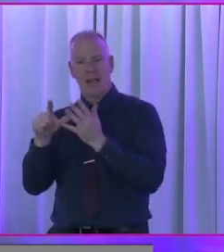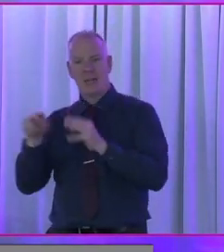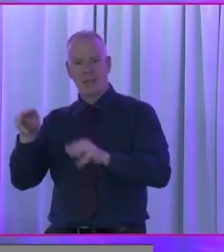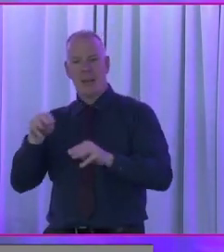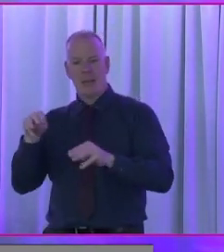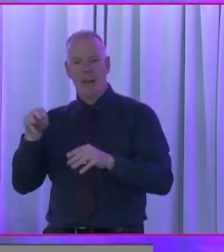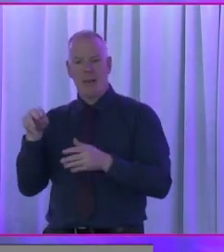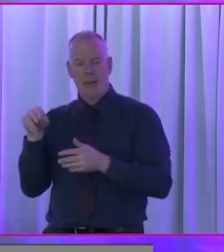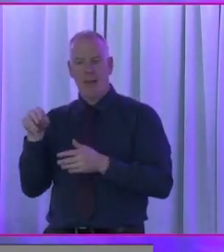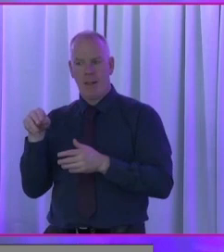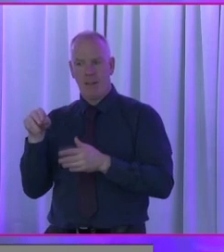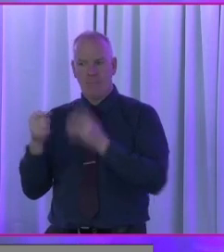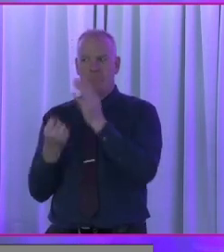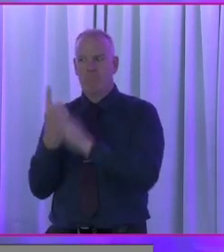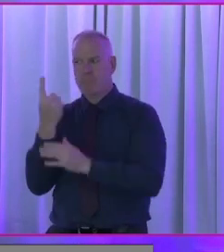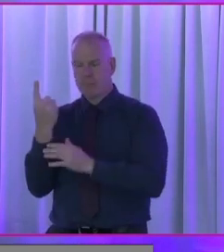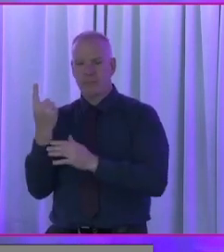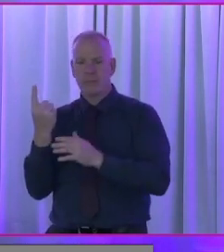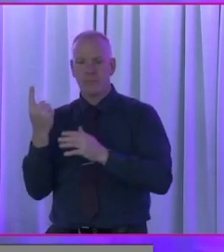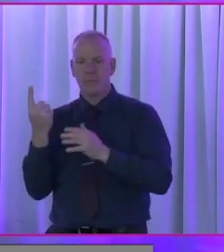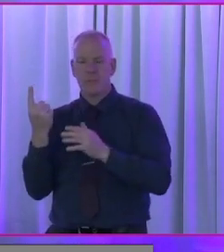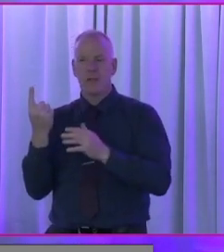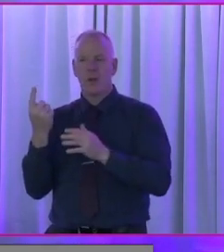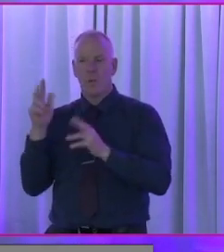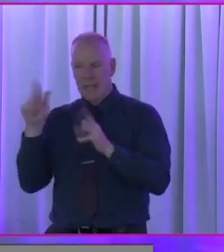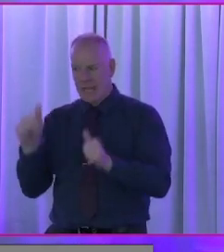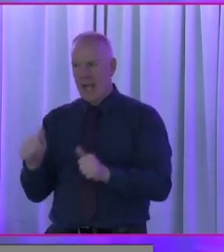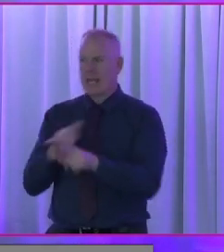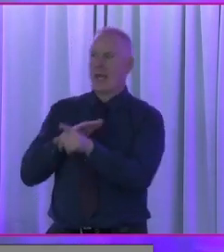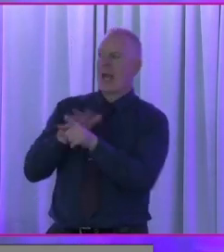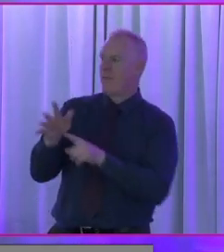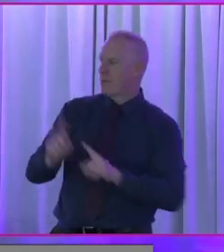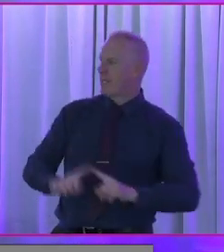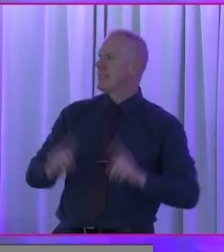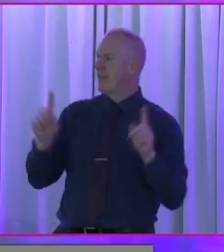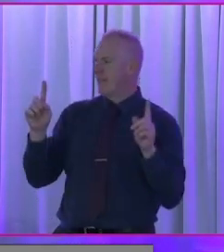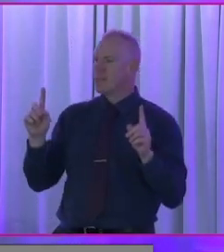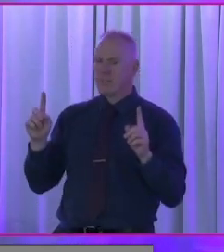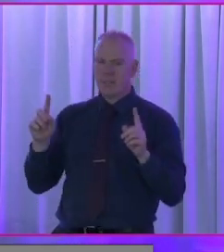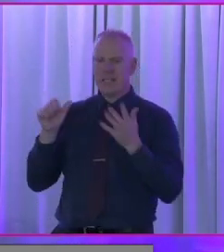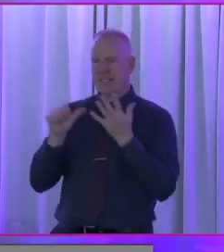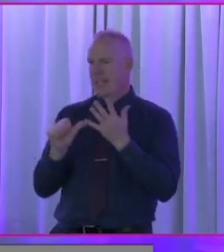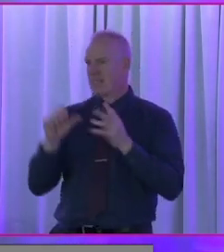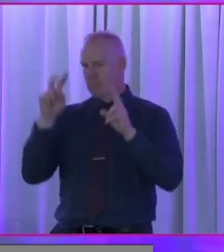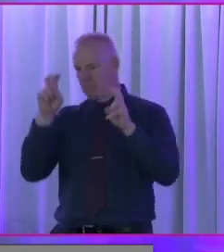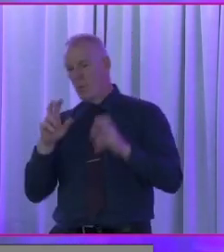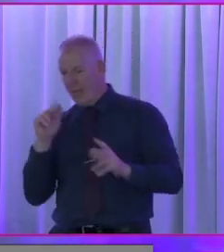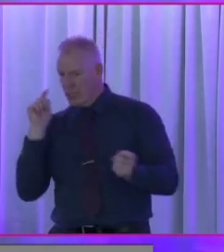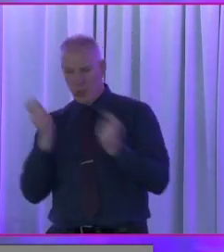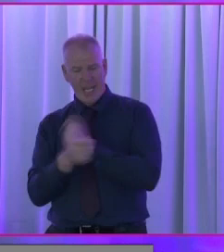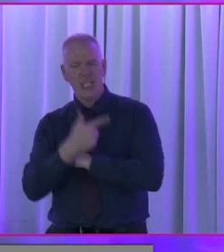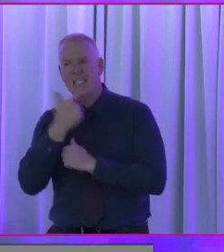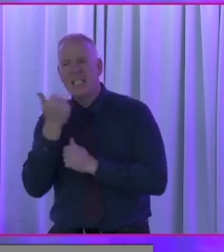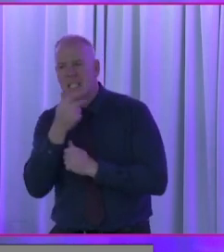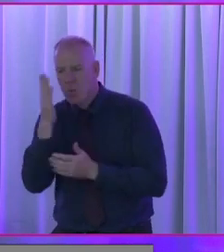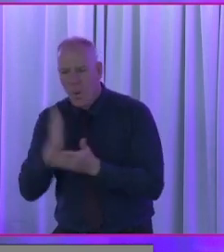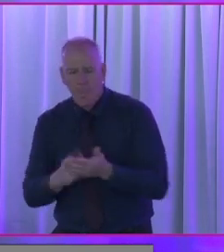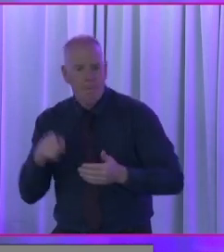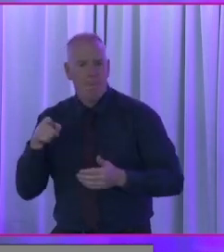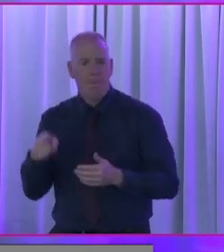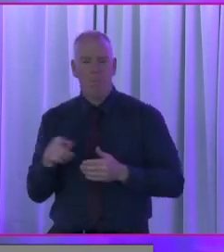that arose, we can make a real difference. We can change some of those really very easily.